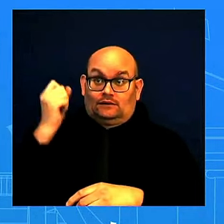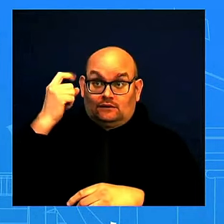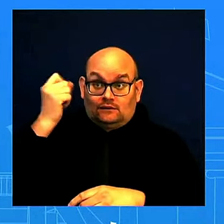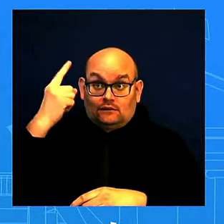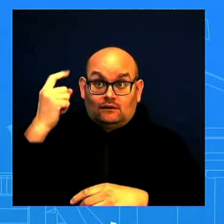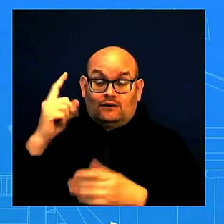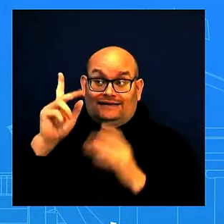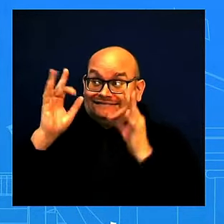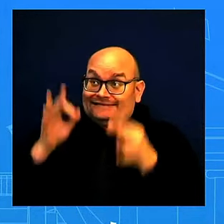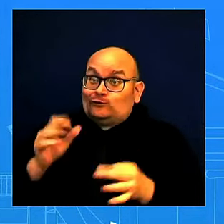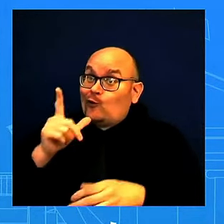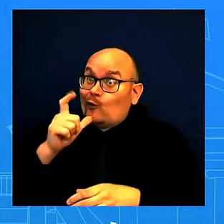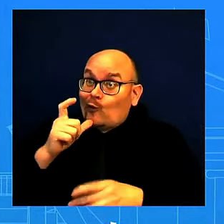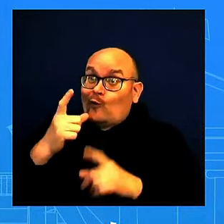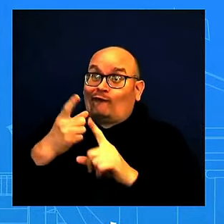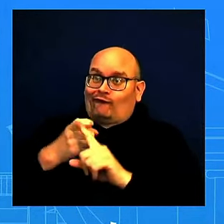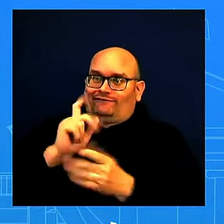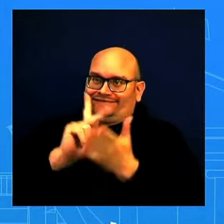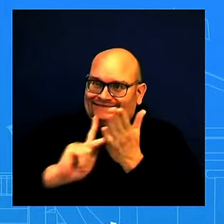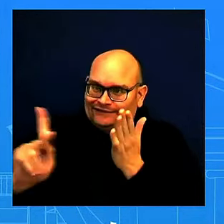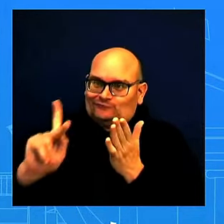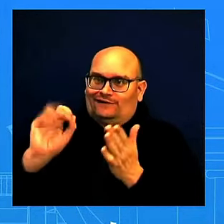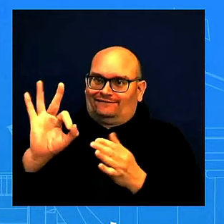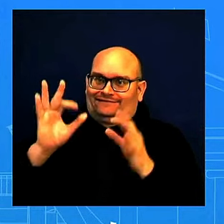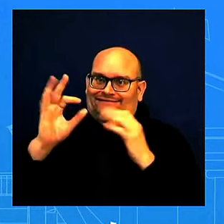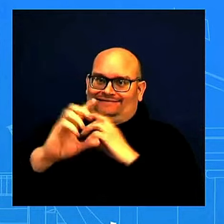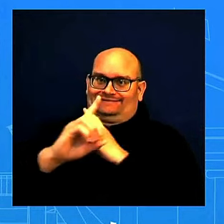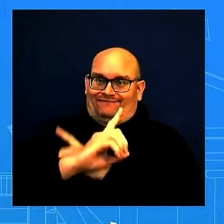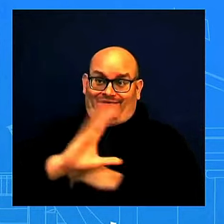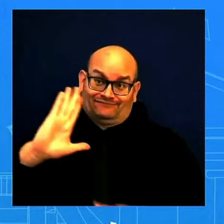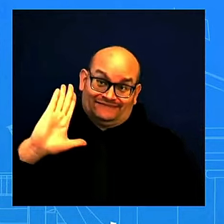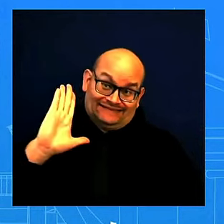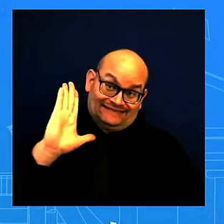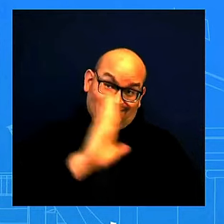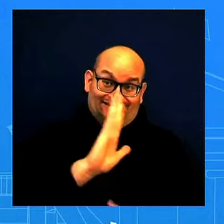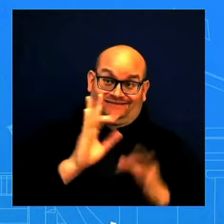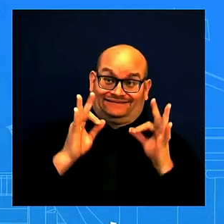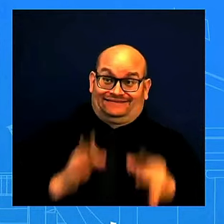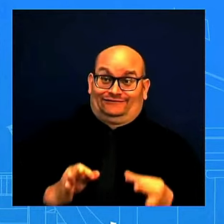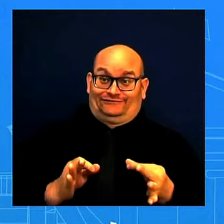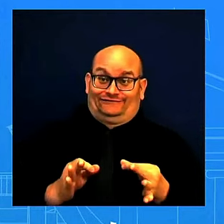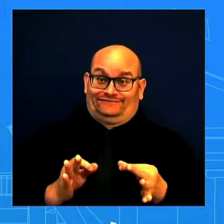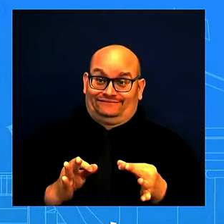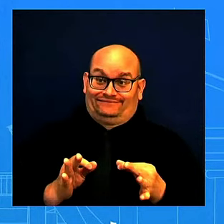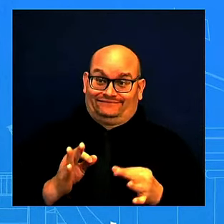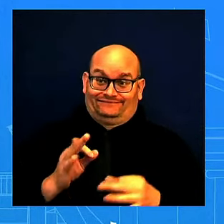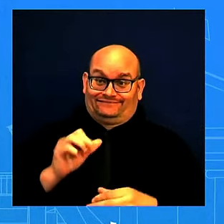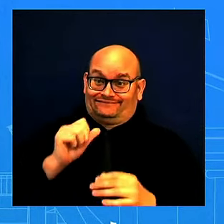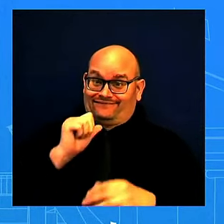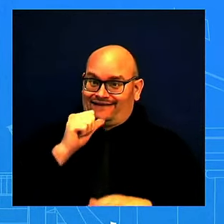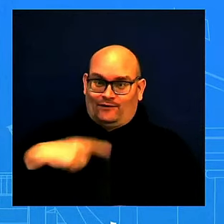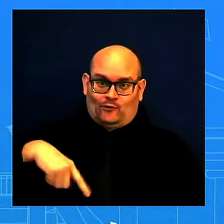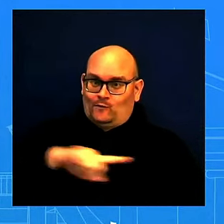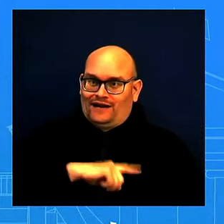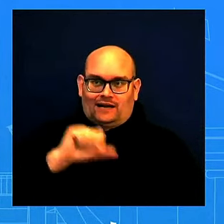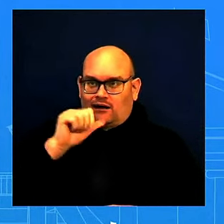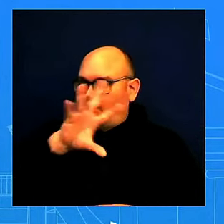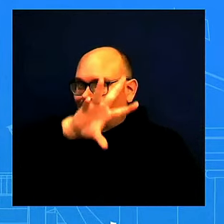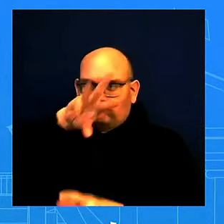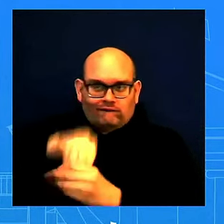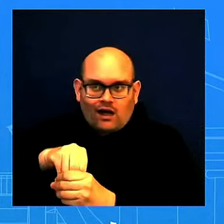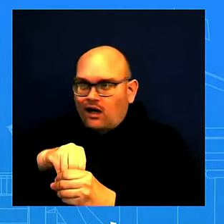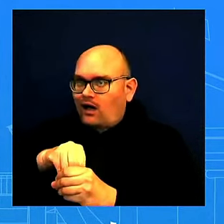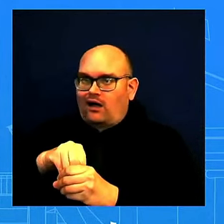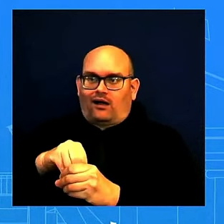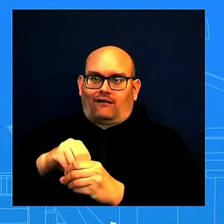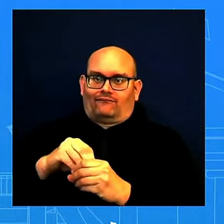It was his... This was his decision to make. This is not something that we are involved in. The President... What I can say is the President has the